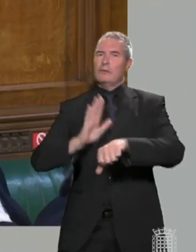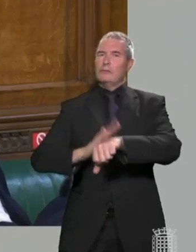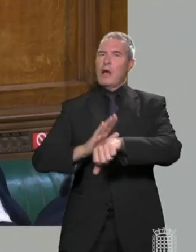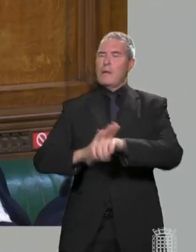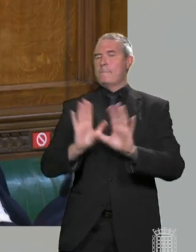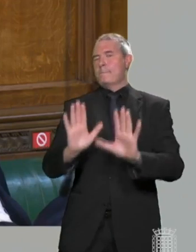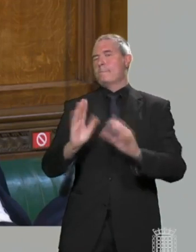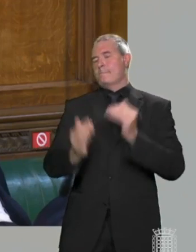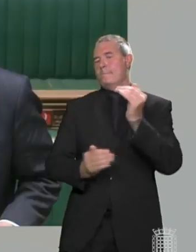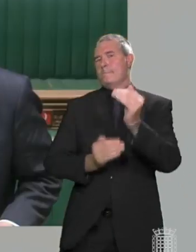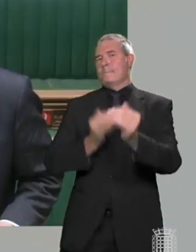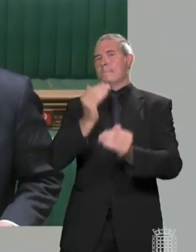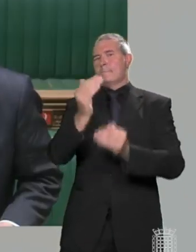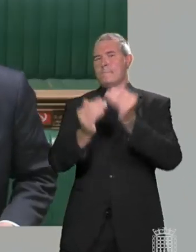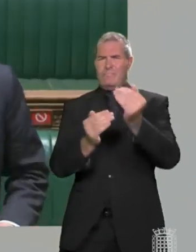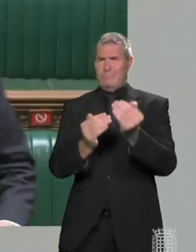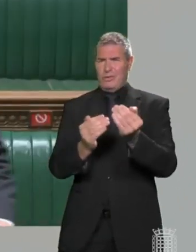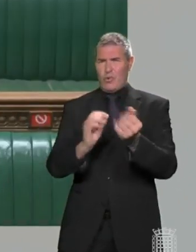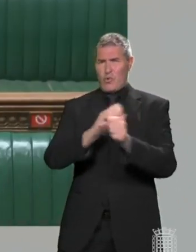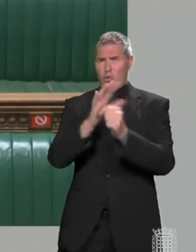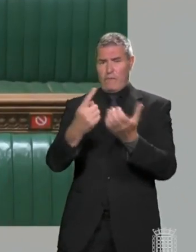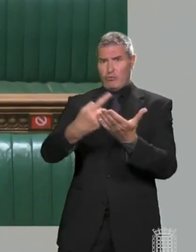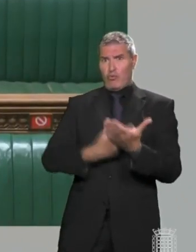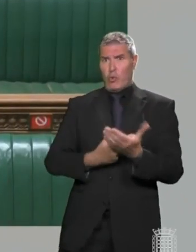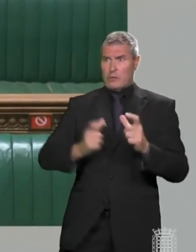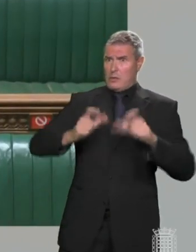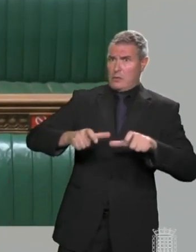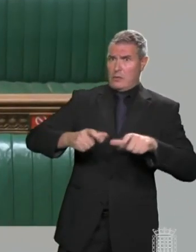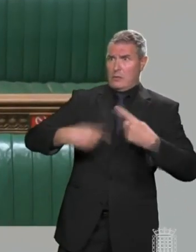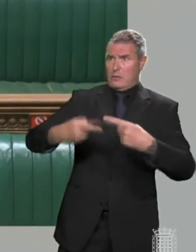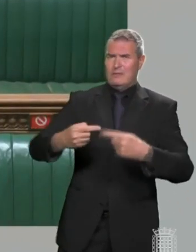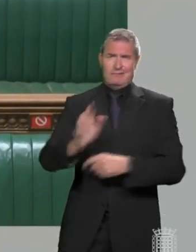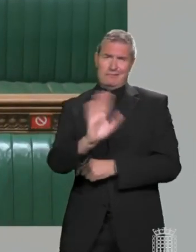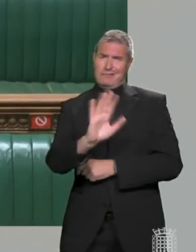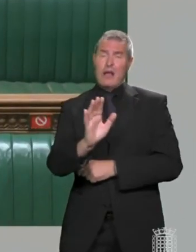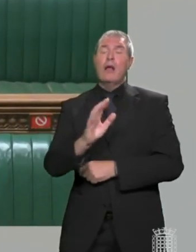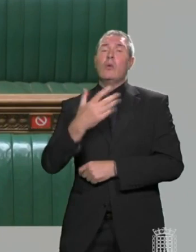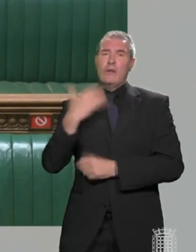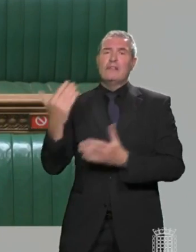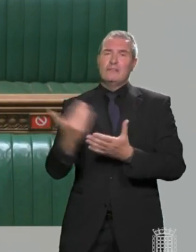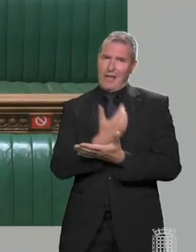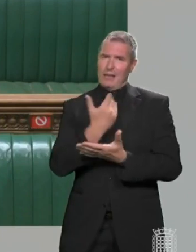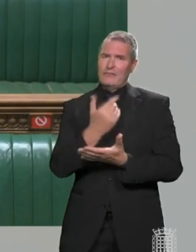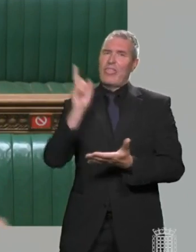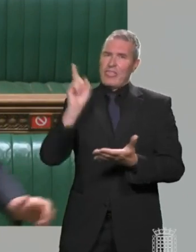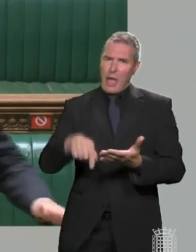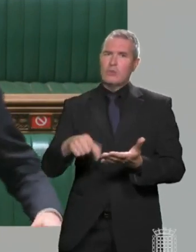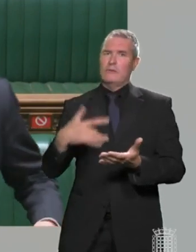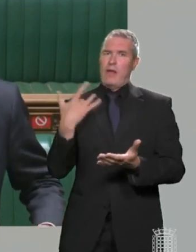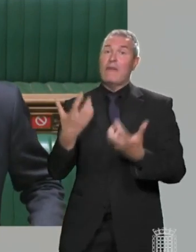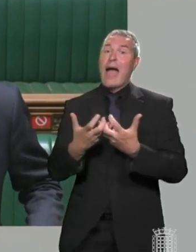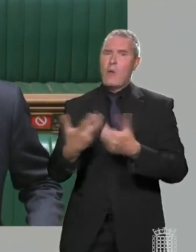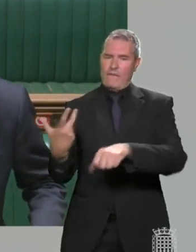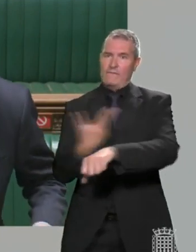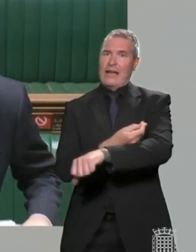bit more time, as I've explained, to save many thousands more lives by vaccinating millions more